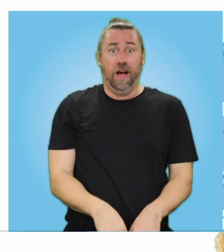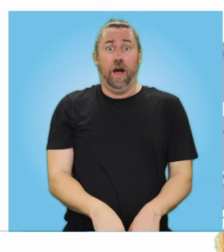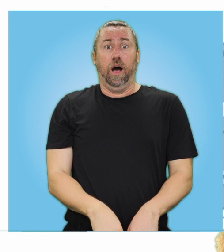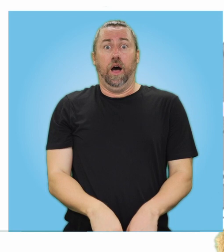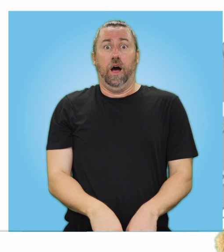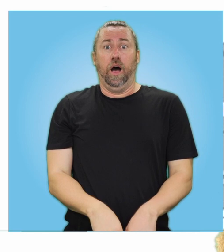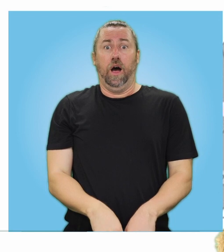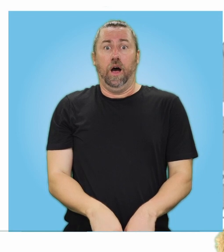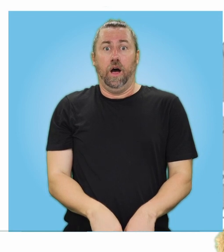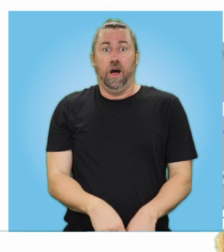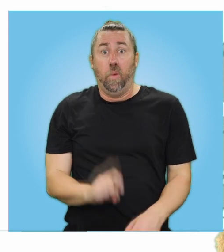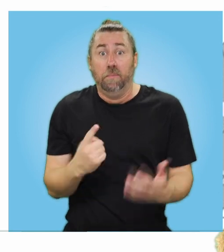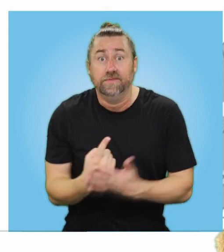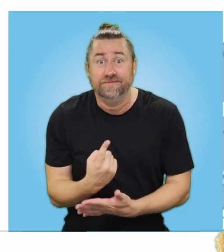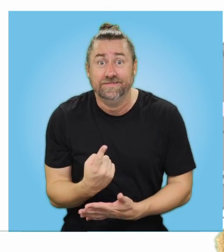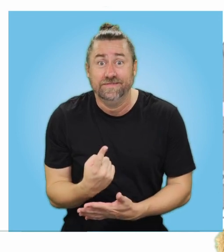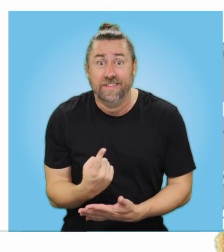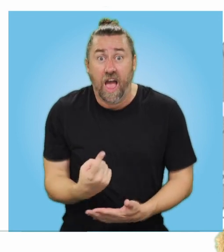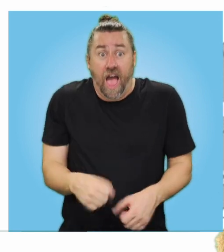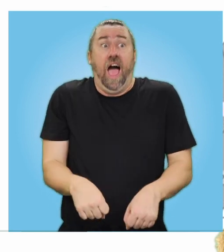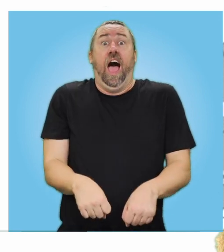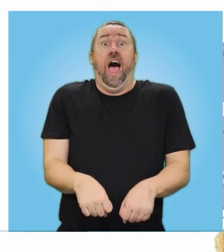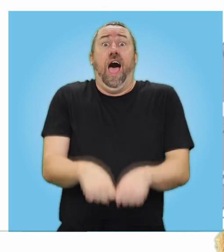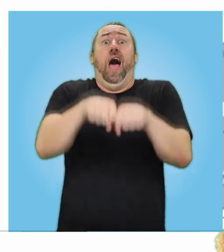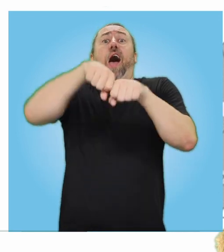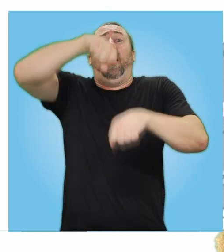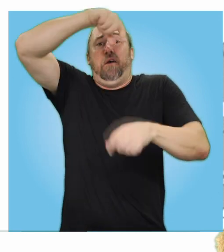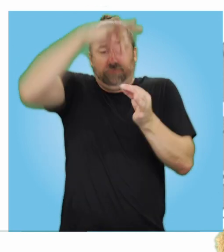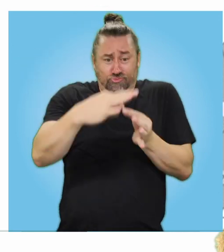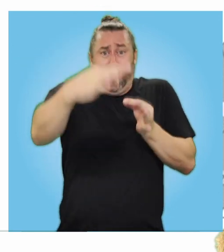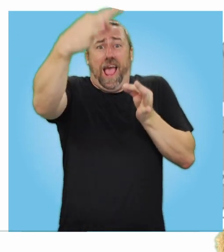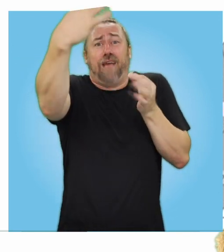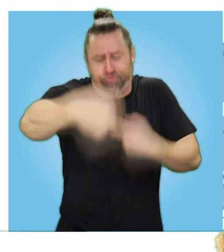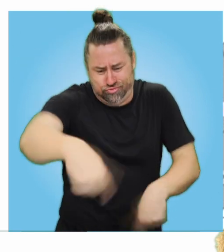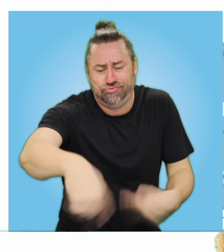But what do you think happened? They all fell down.